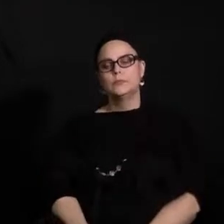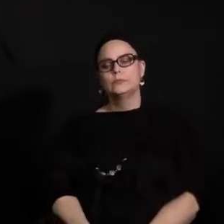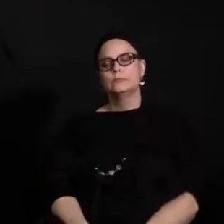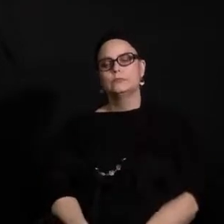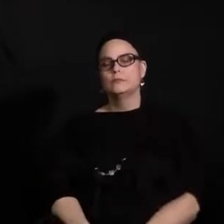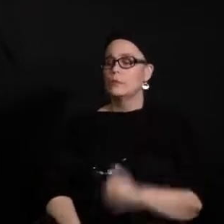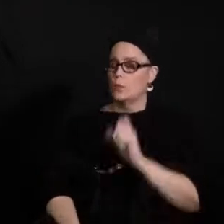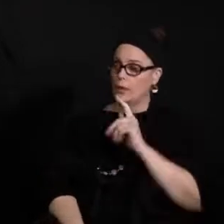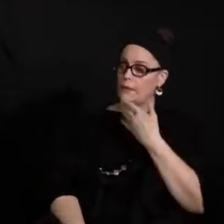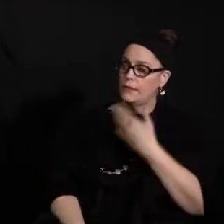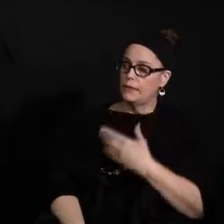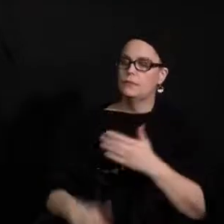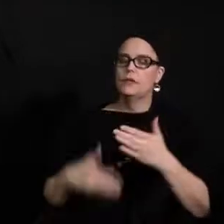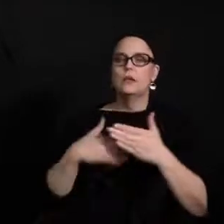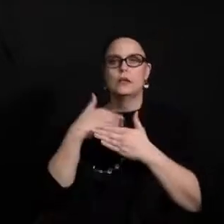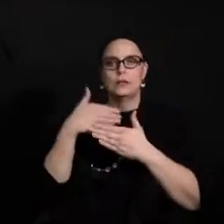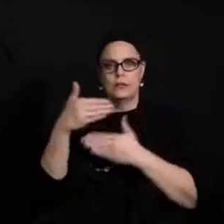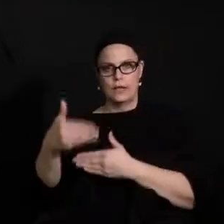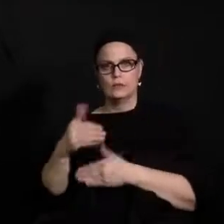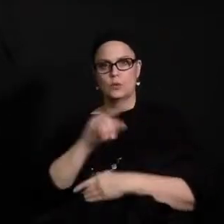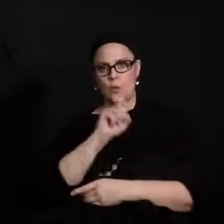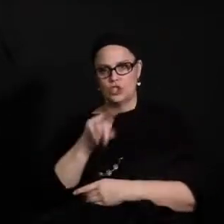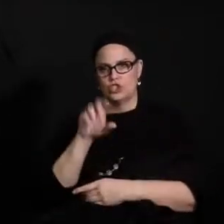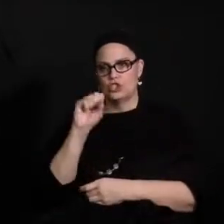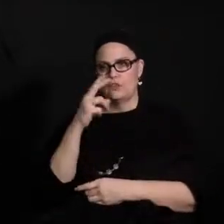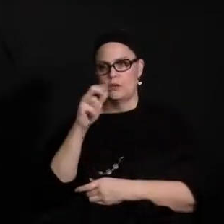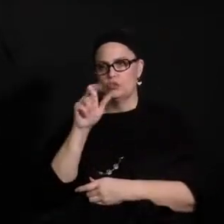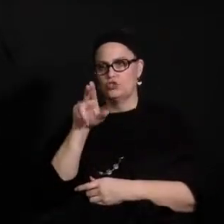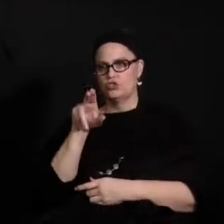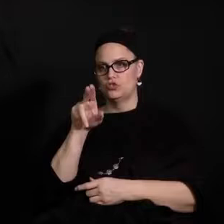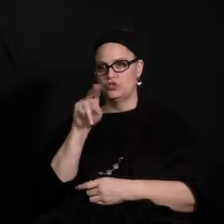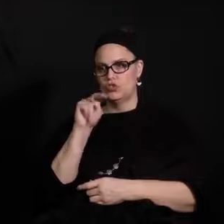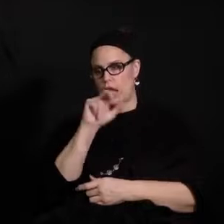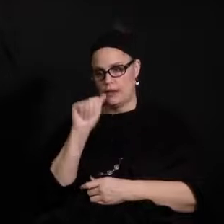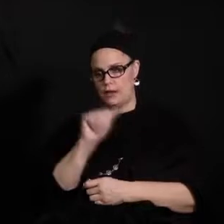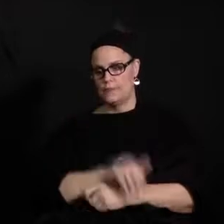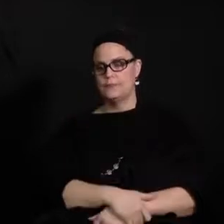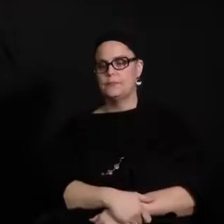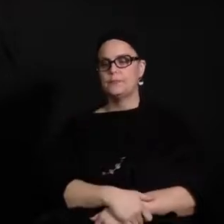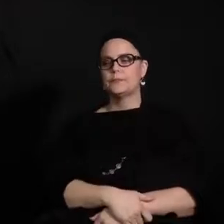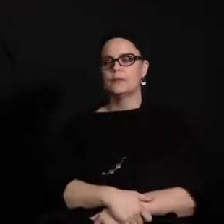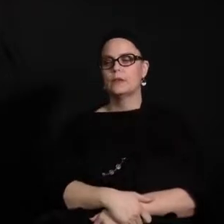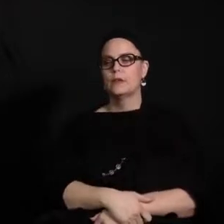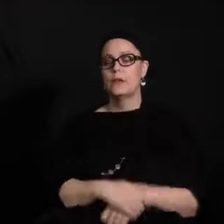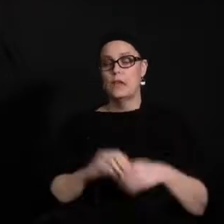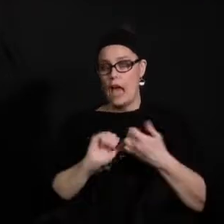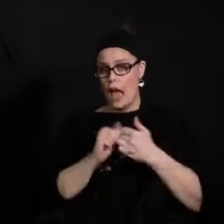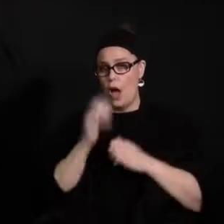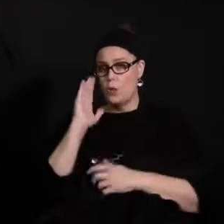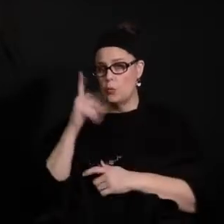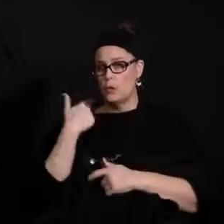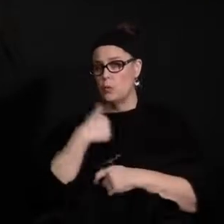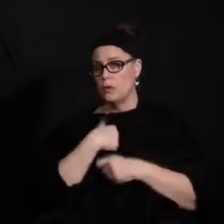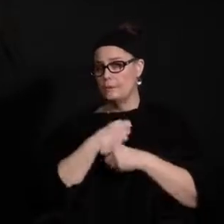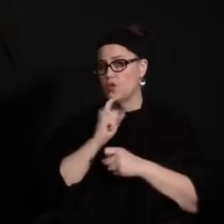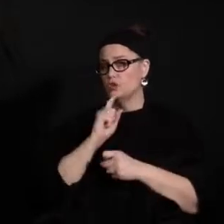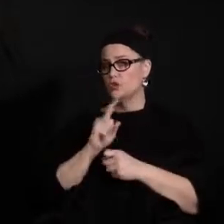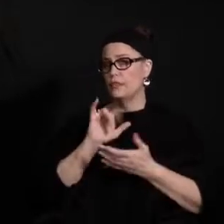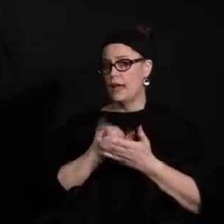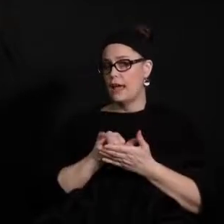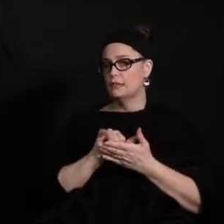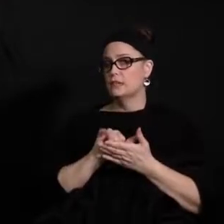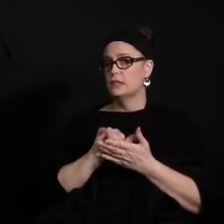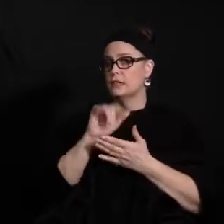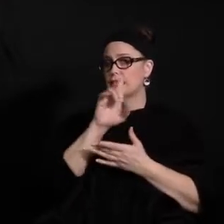Thank you. Next question from Shana Horn. How will you ensure that distant learning will offer equitable